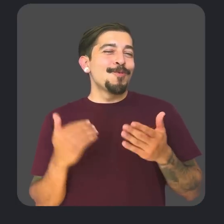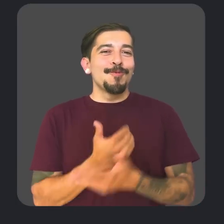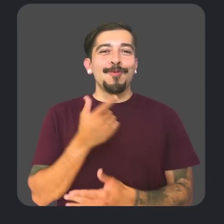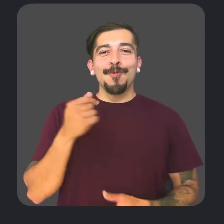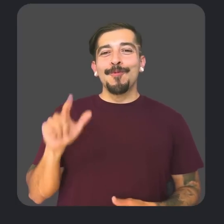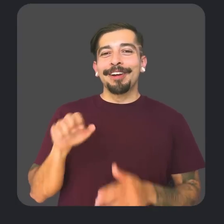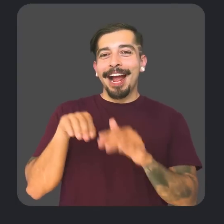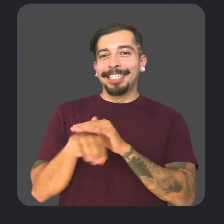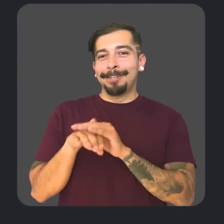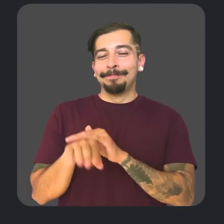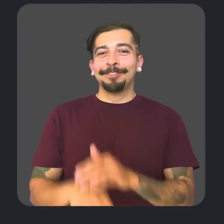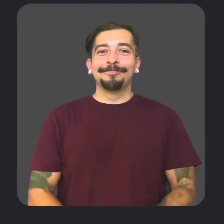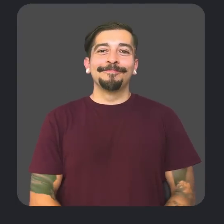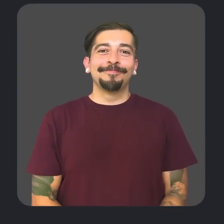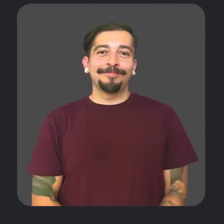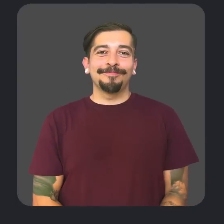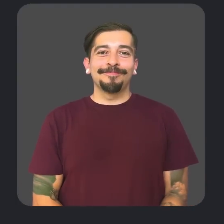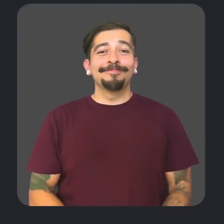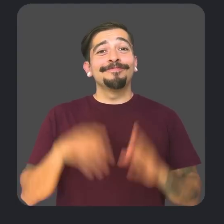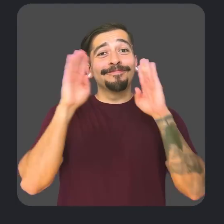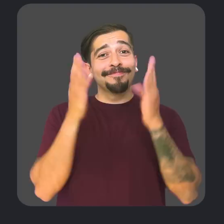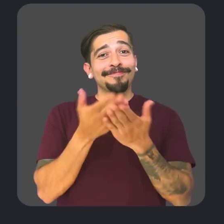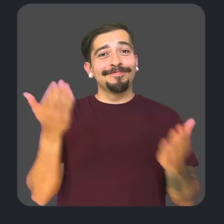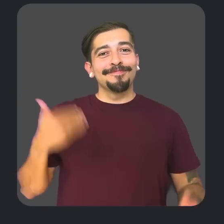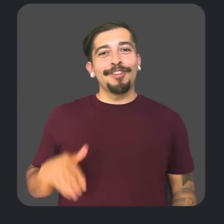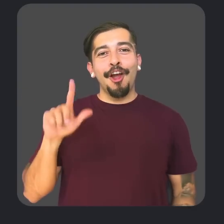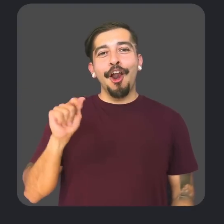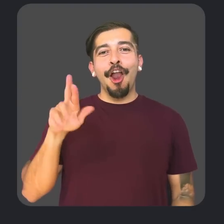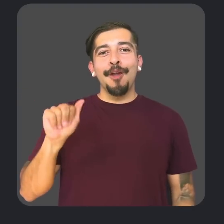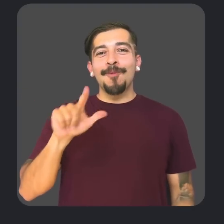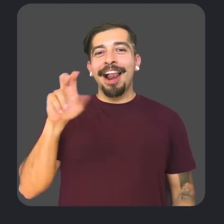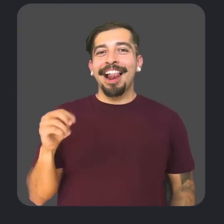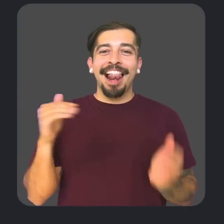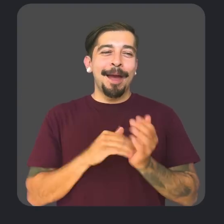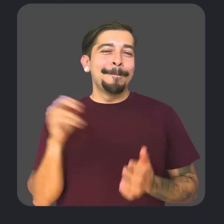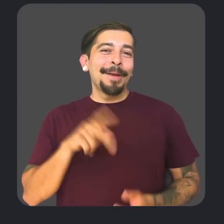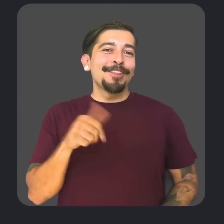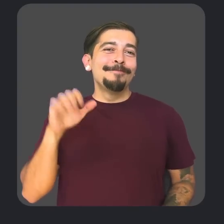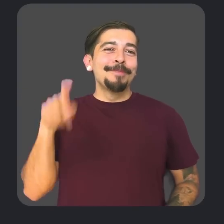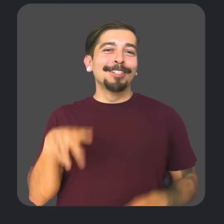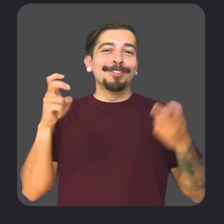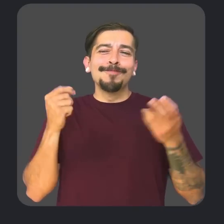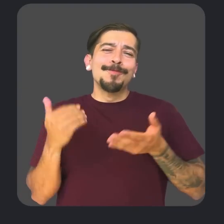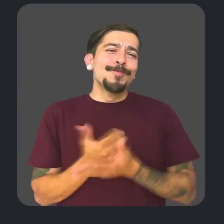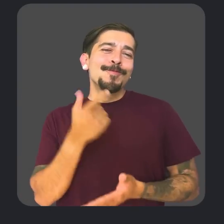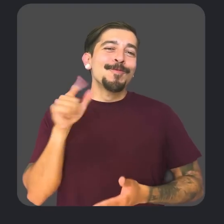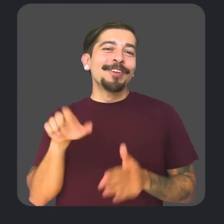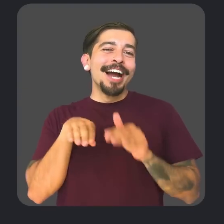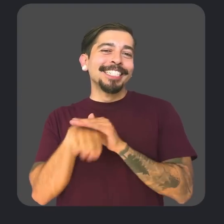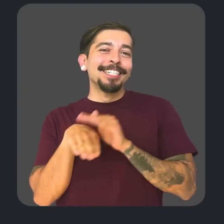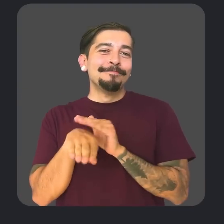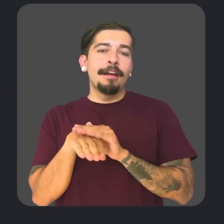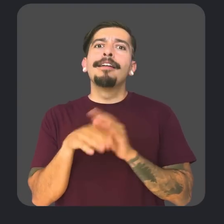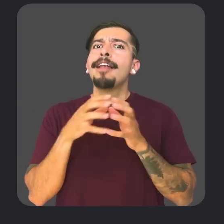What's new in accessibility at Google? Hi everyone, it's Laura Allen again, back with another episode of What's New in